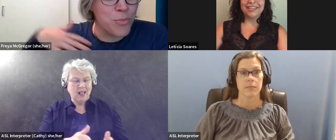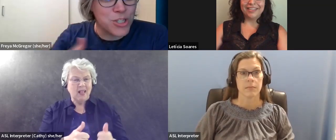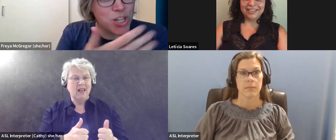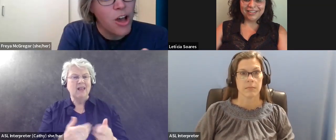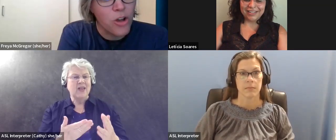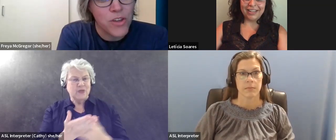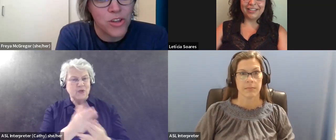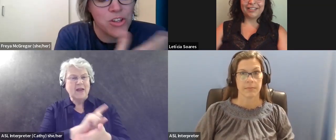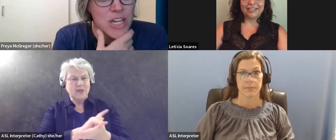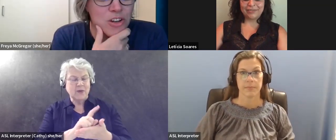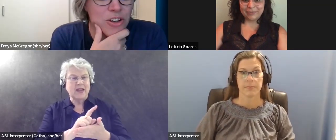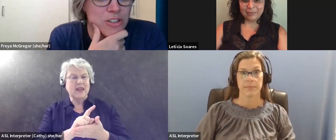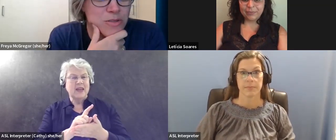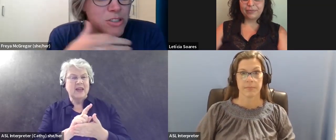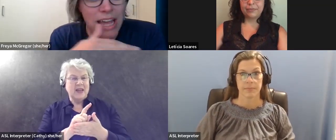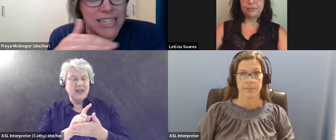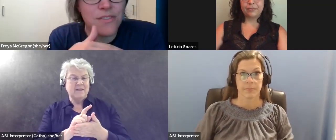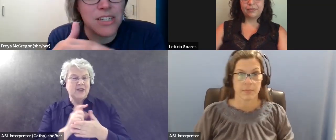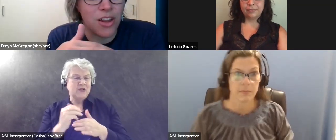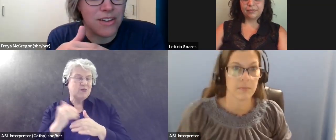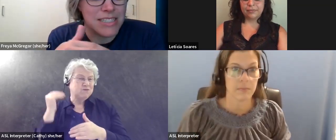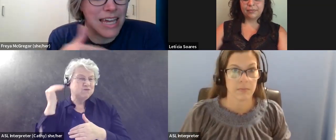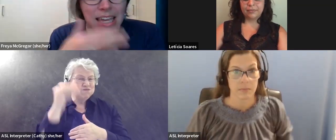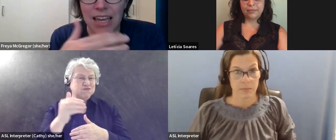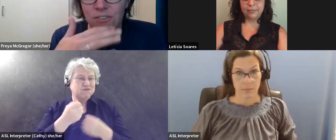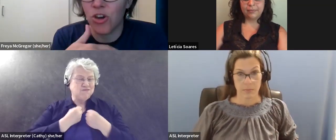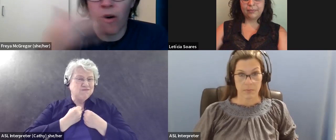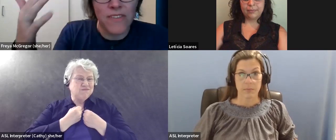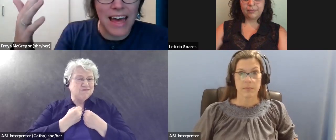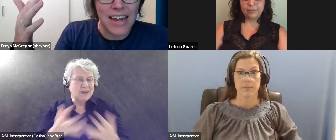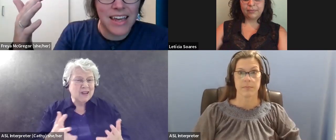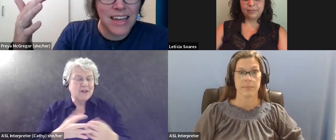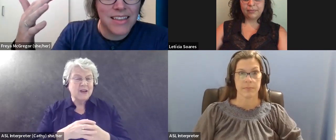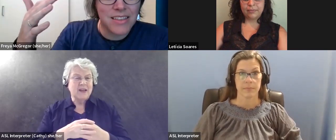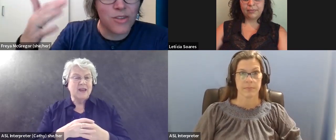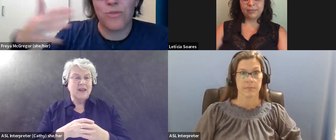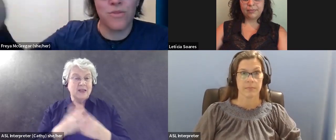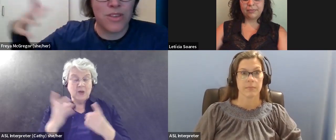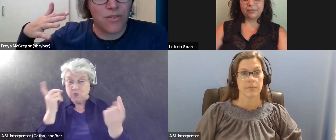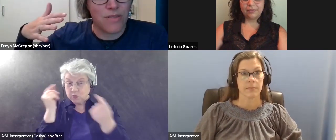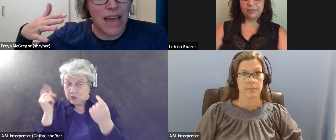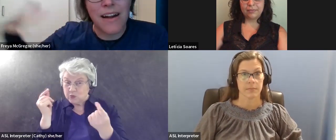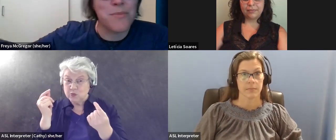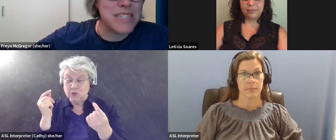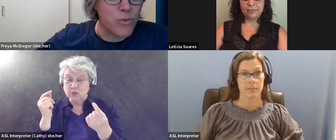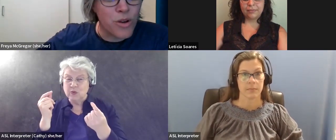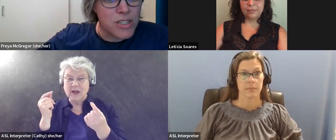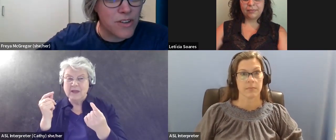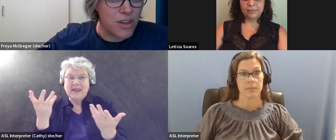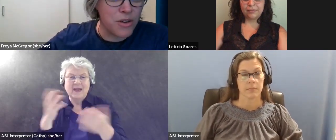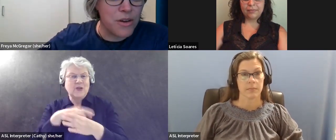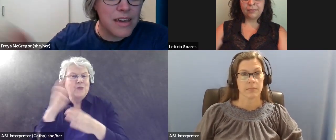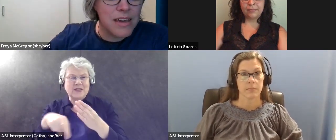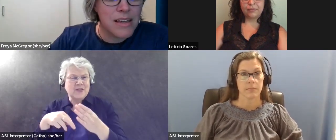Right. If you push over, you said your, your activity tolerance, like if you go over that, the, the outcome is even